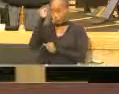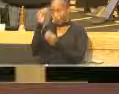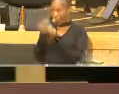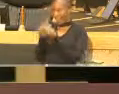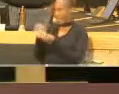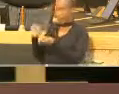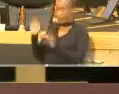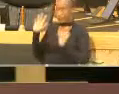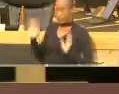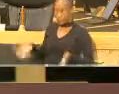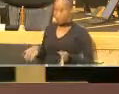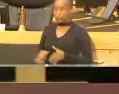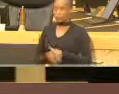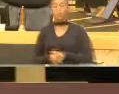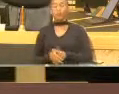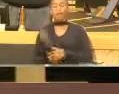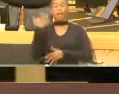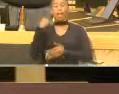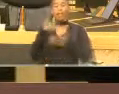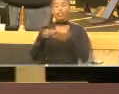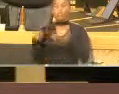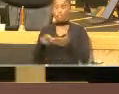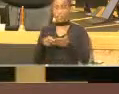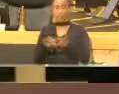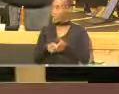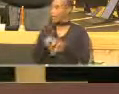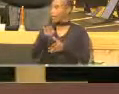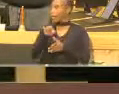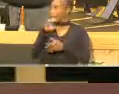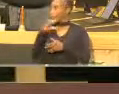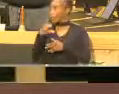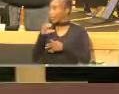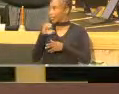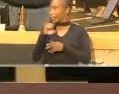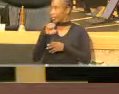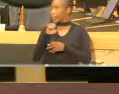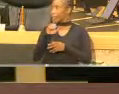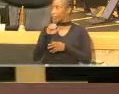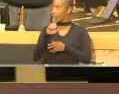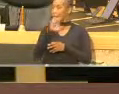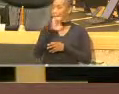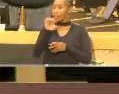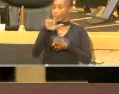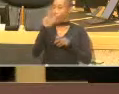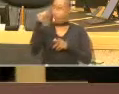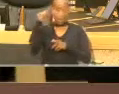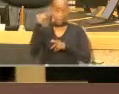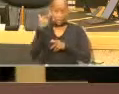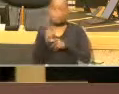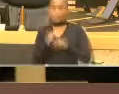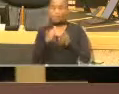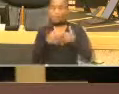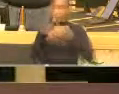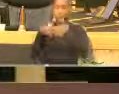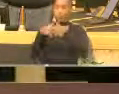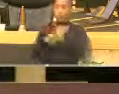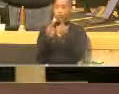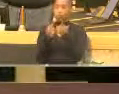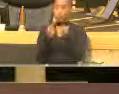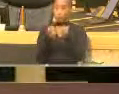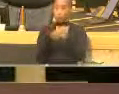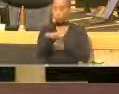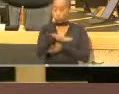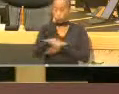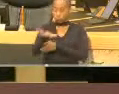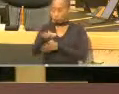The last year has seen immense growth in the ISLAND and IDZ's manufacturing footprint with the construction of nine new facilities and the expansion